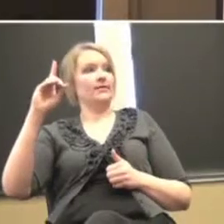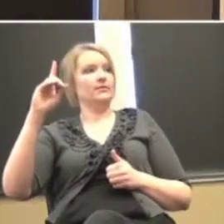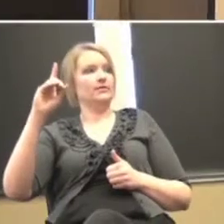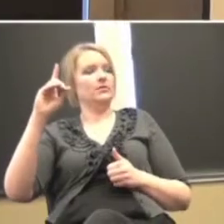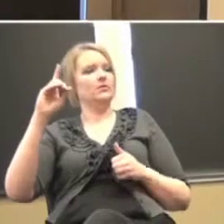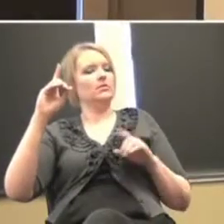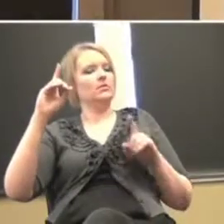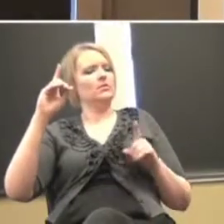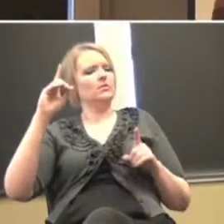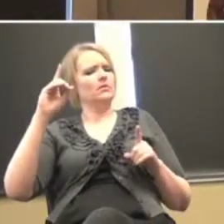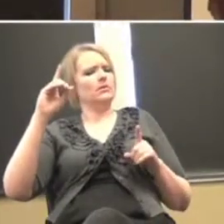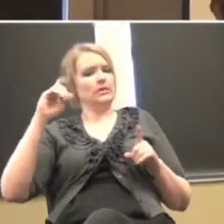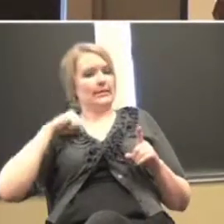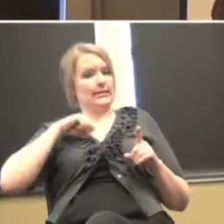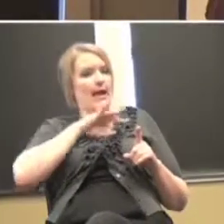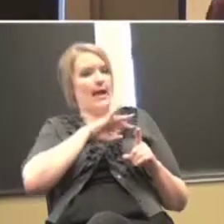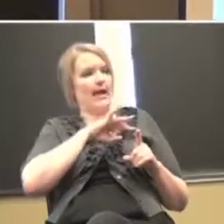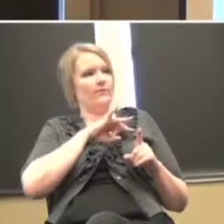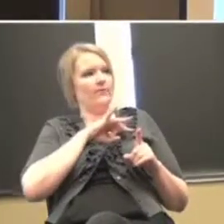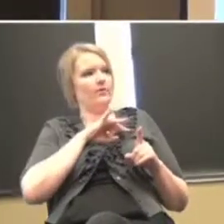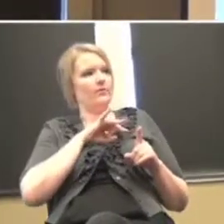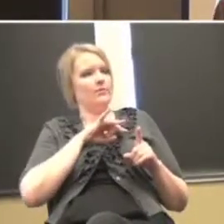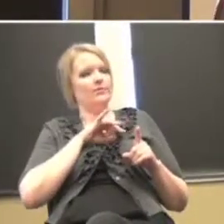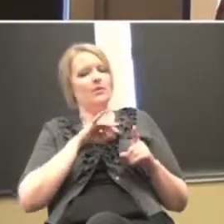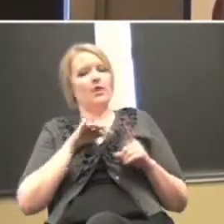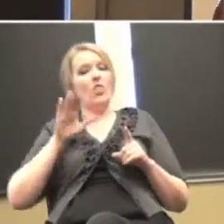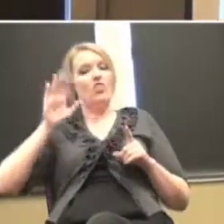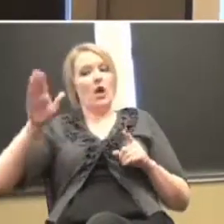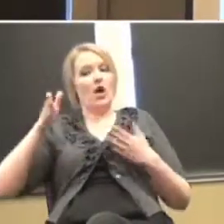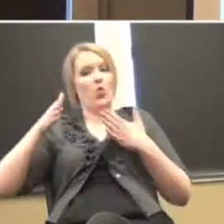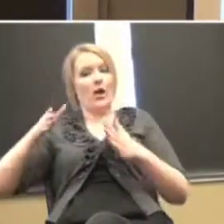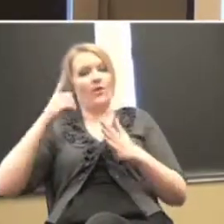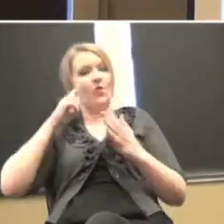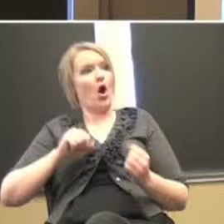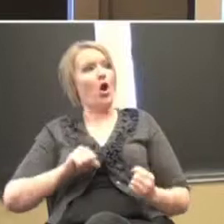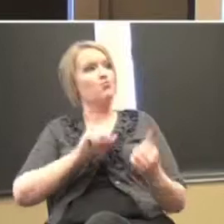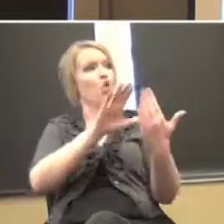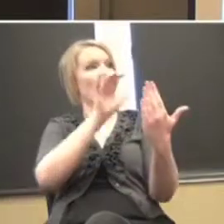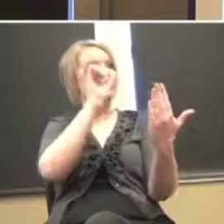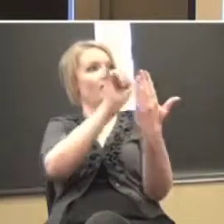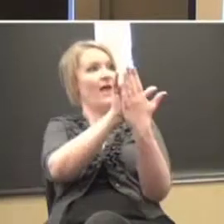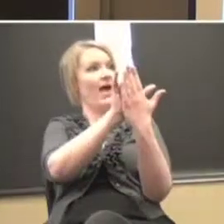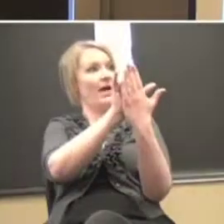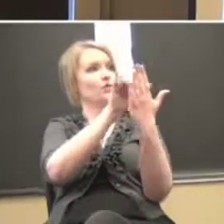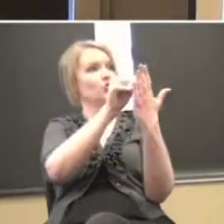does how a staff member approach that kid critical to how that student's going to respond